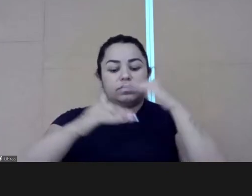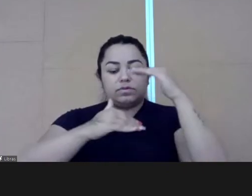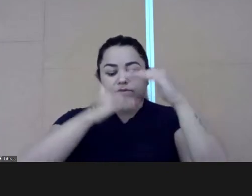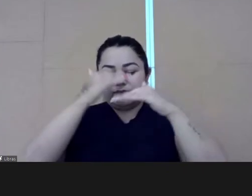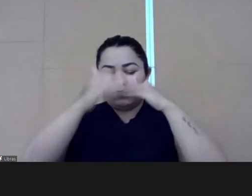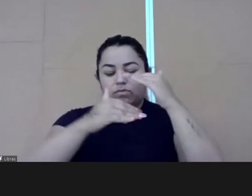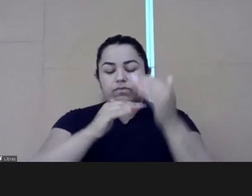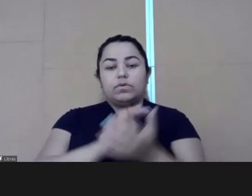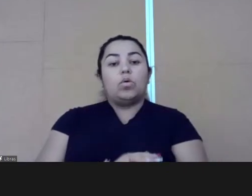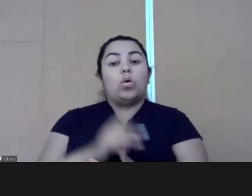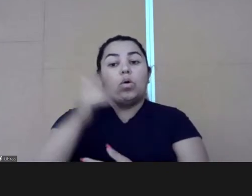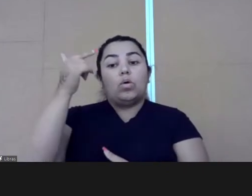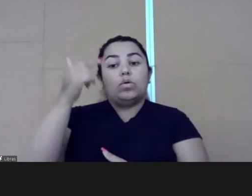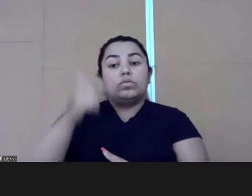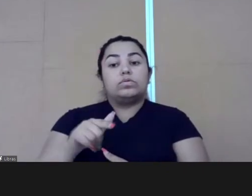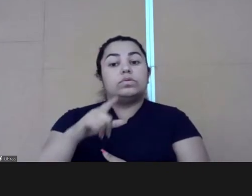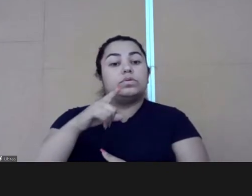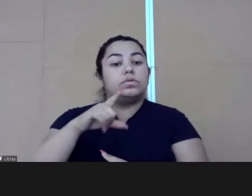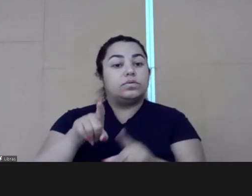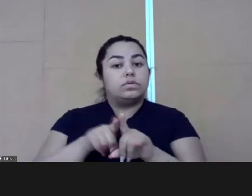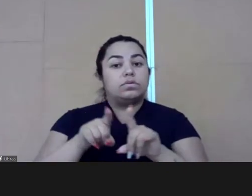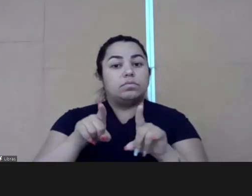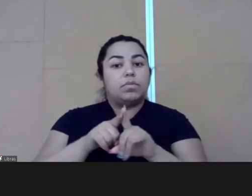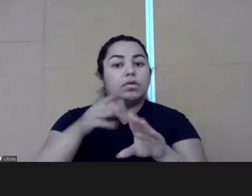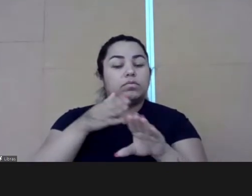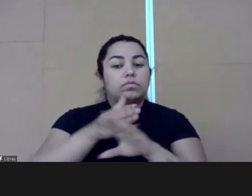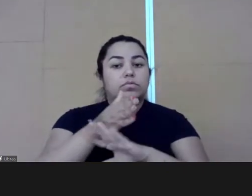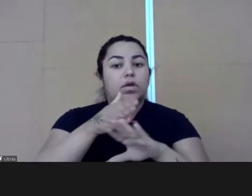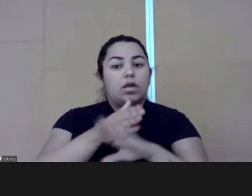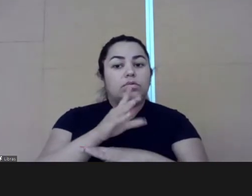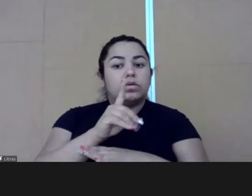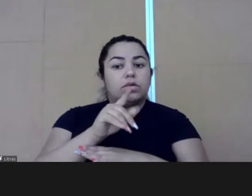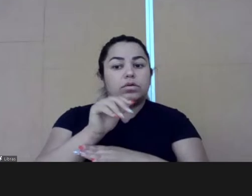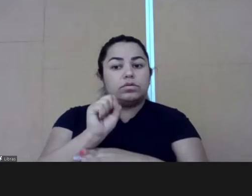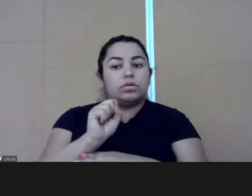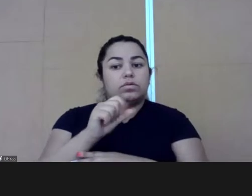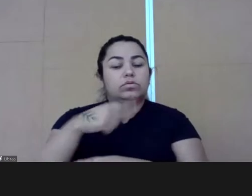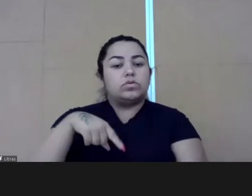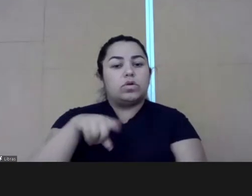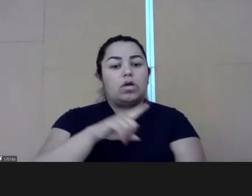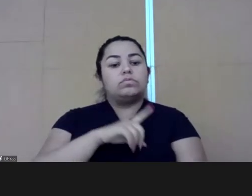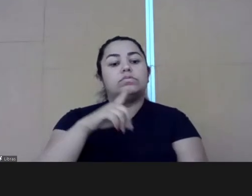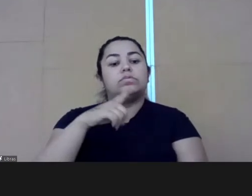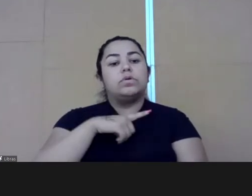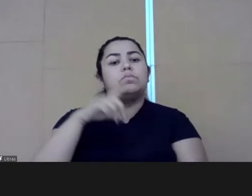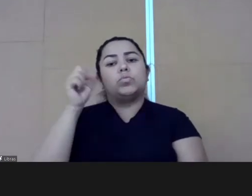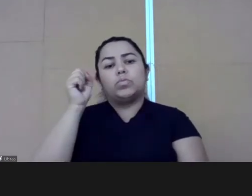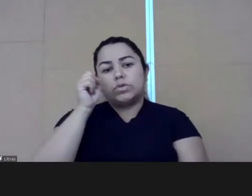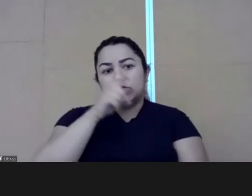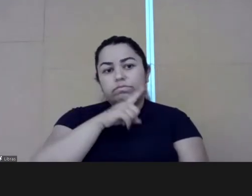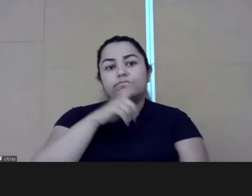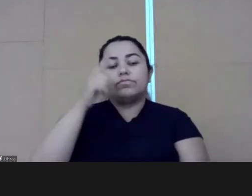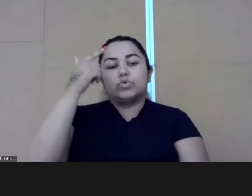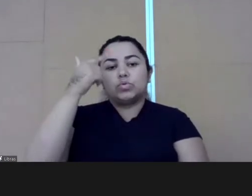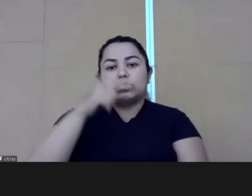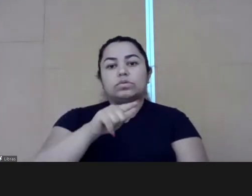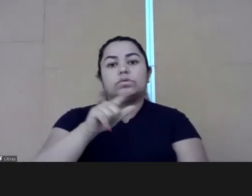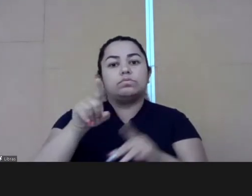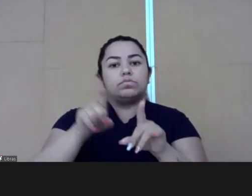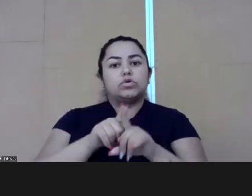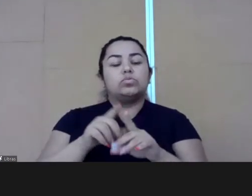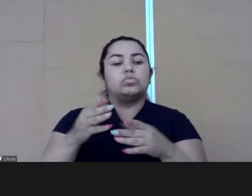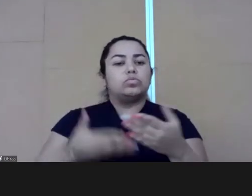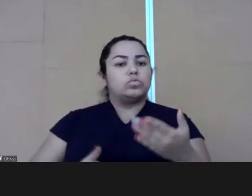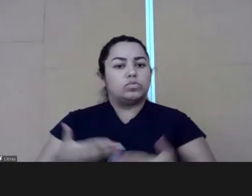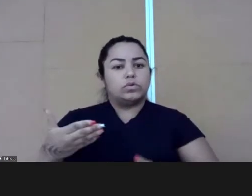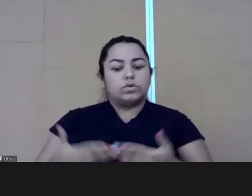accessible conditions to develop what we have already mentioned. And the second one is the access to data. have a difficulty to